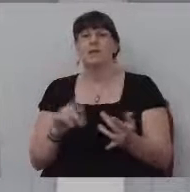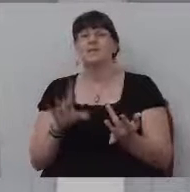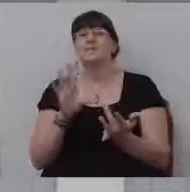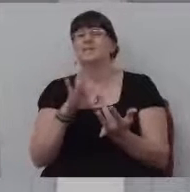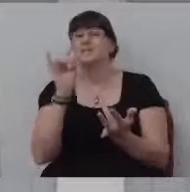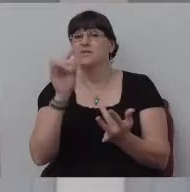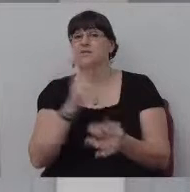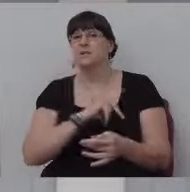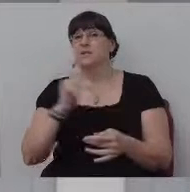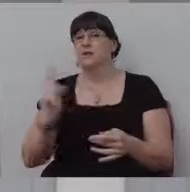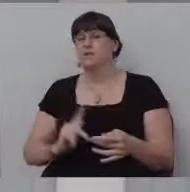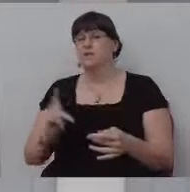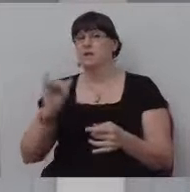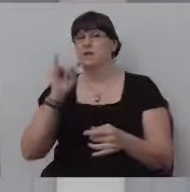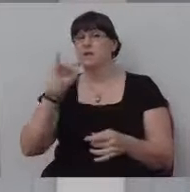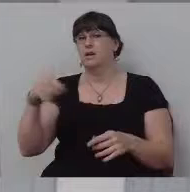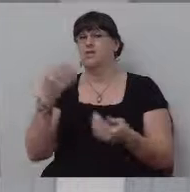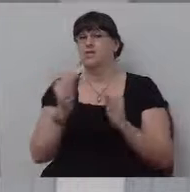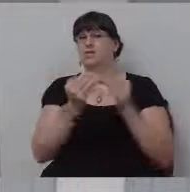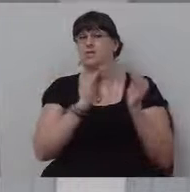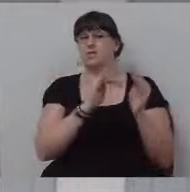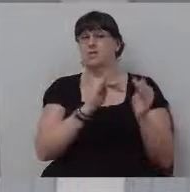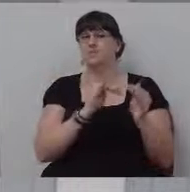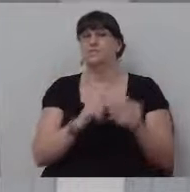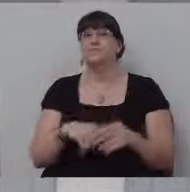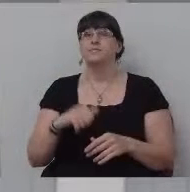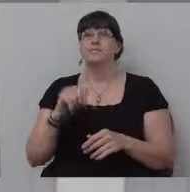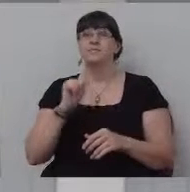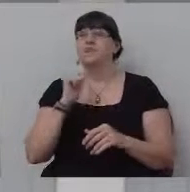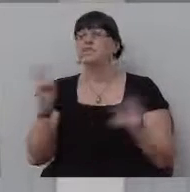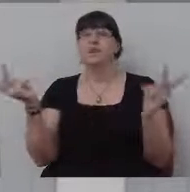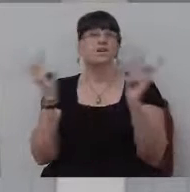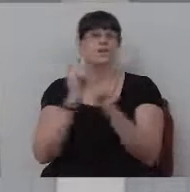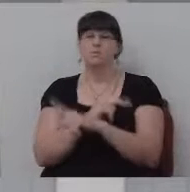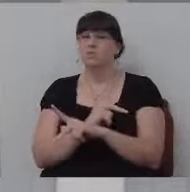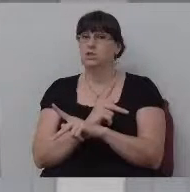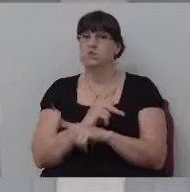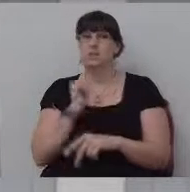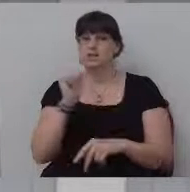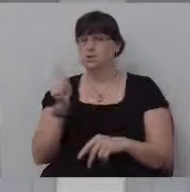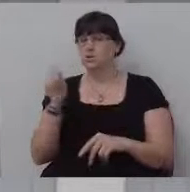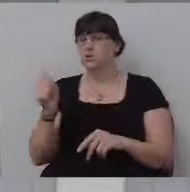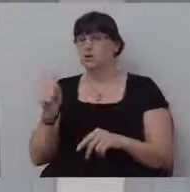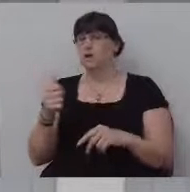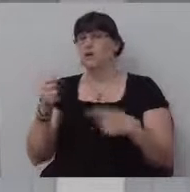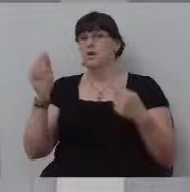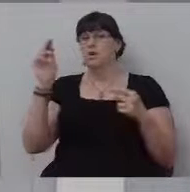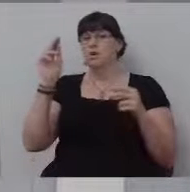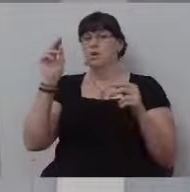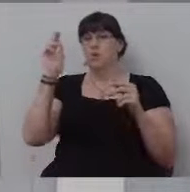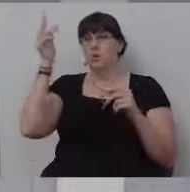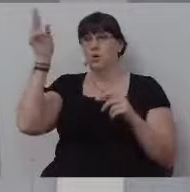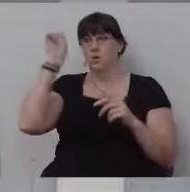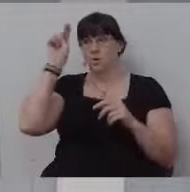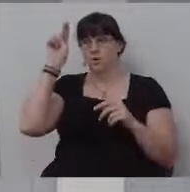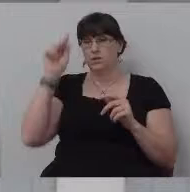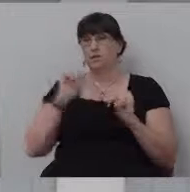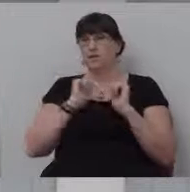Jerusalem, a king of Israel, he is not to multiply to himself horses and chariots. And here is